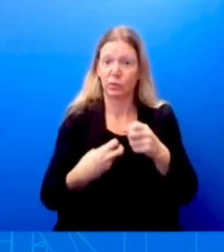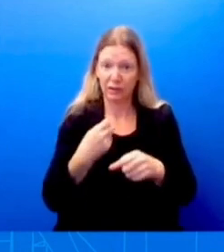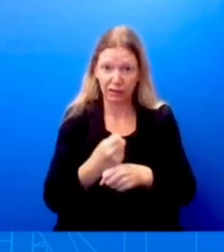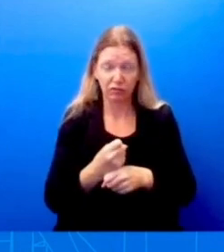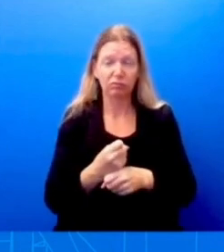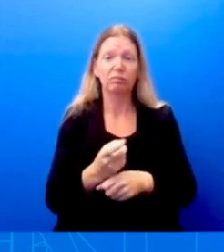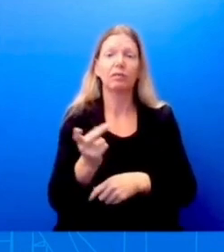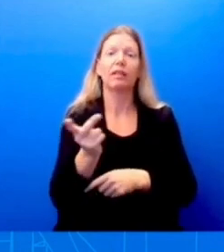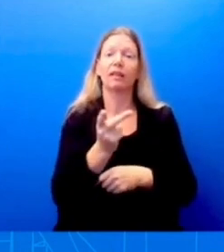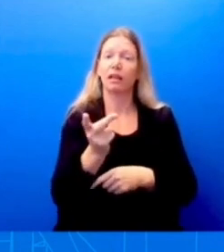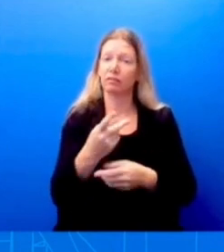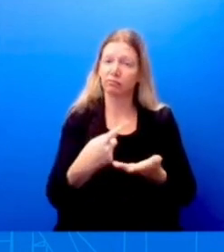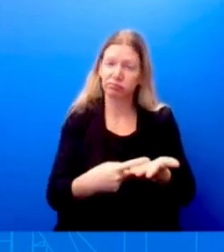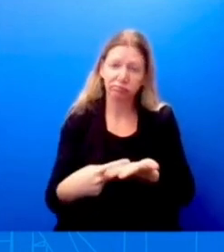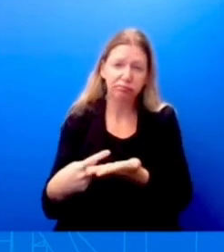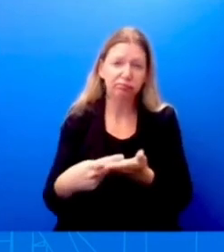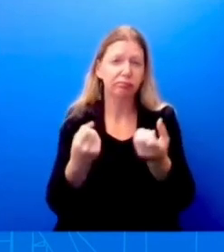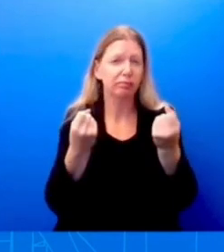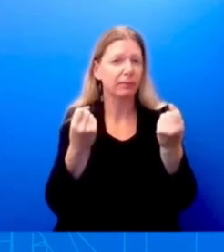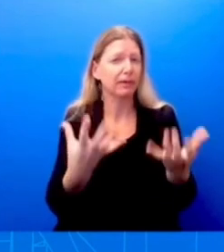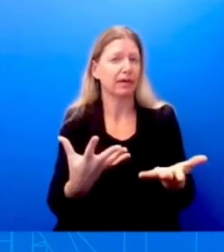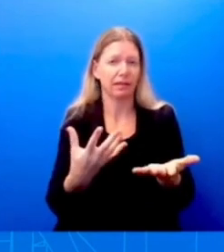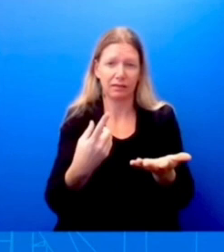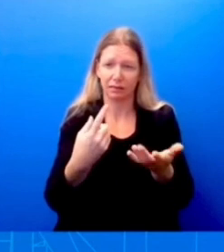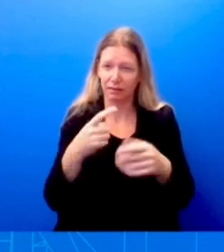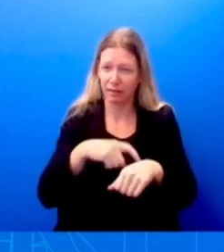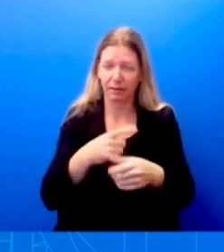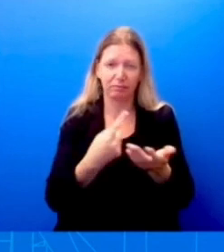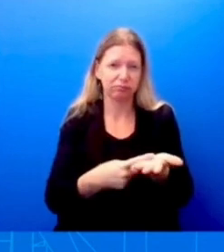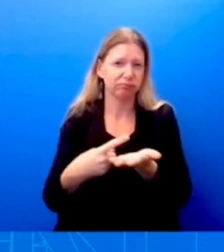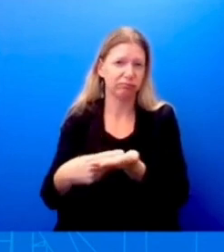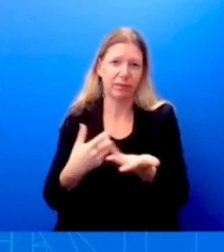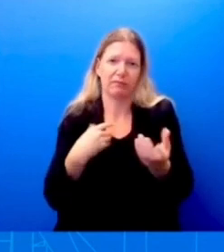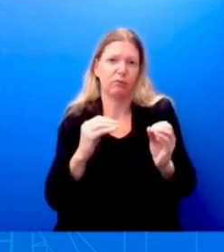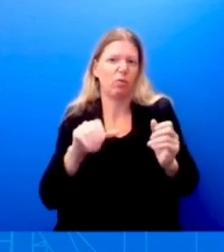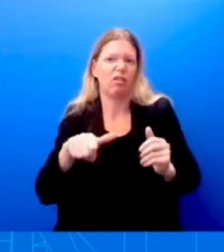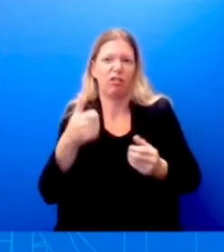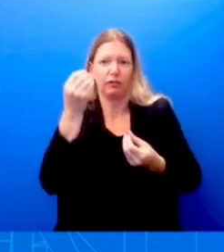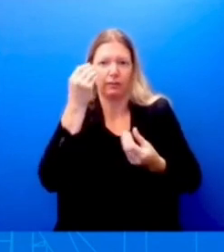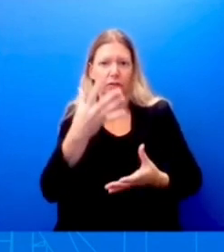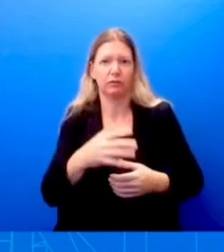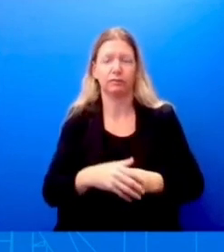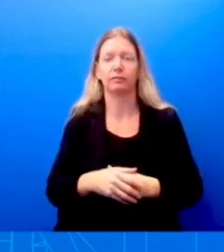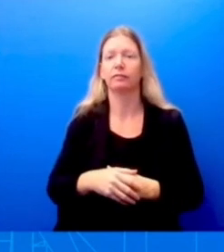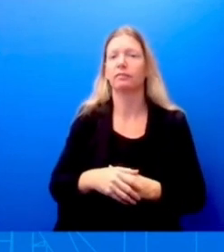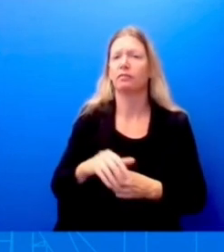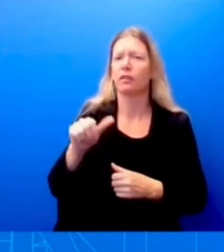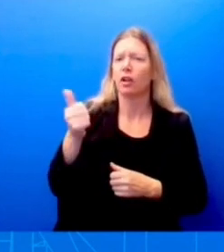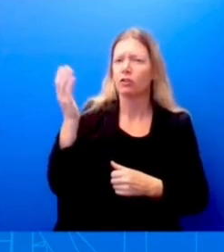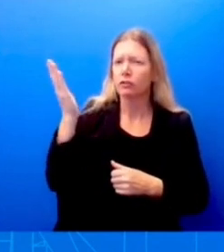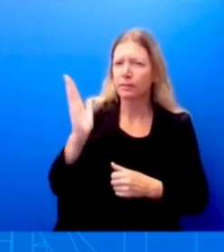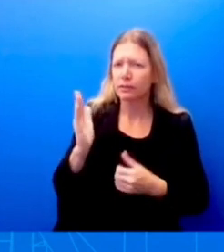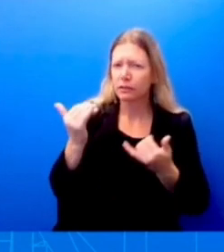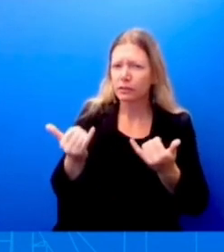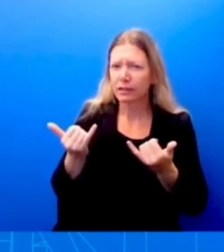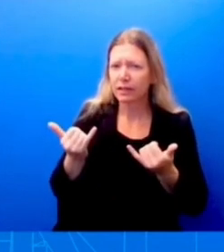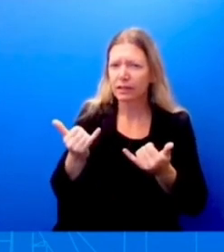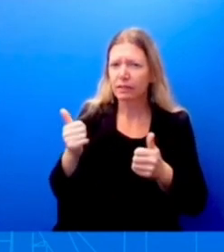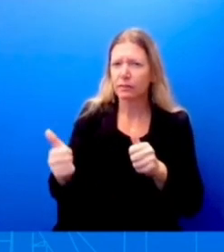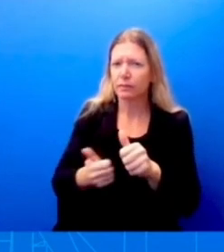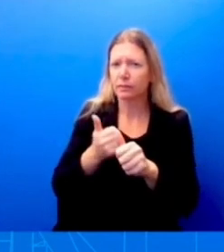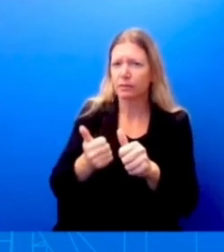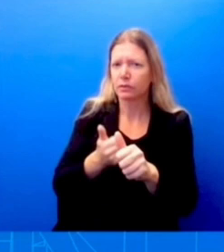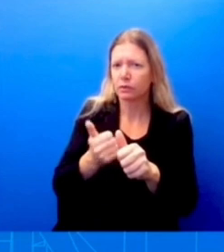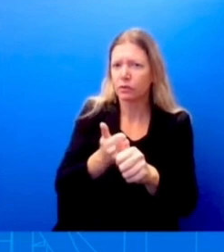just don't have anything else to share. And the House Speaker yesterday said, uh, moving towards impeachment now is, quote, a natural step forward